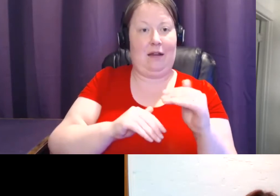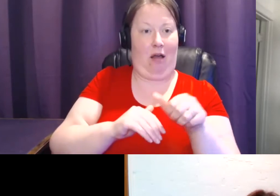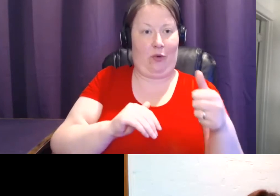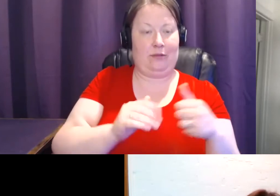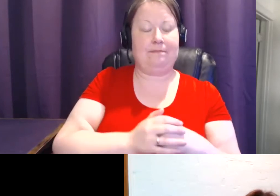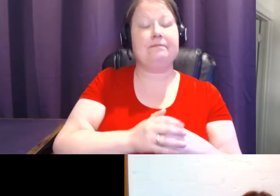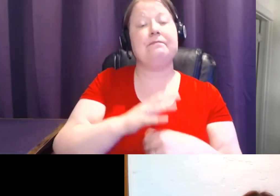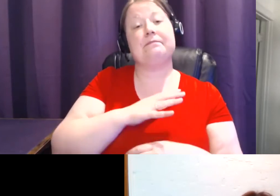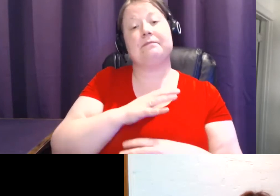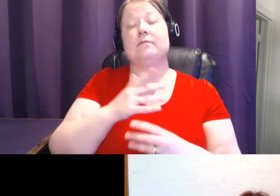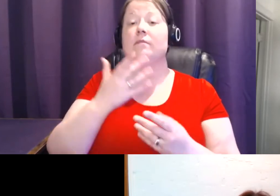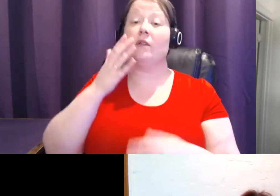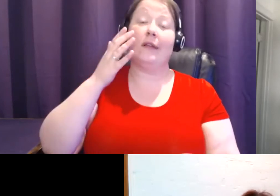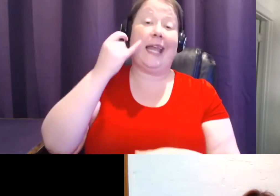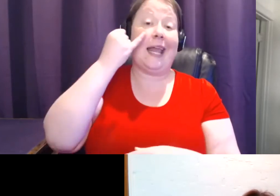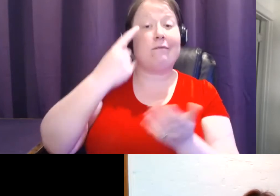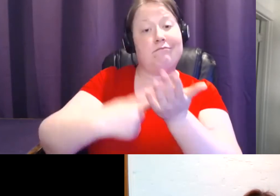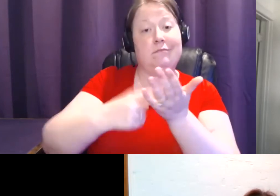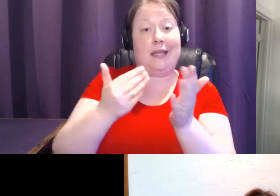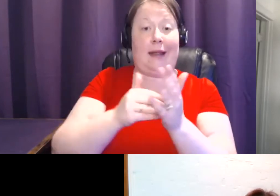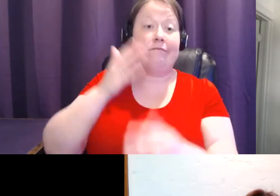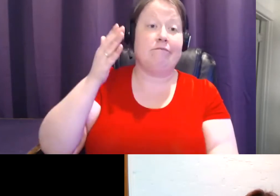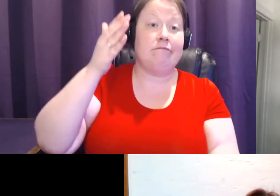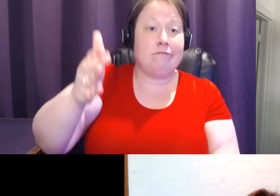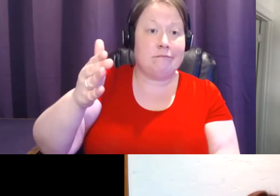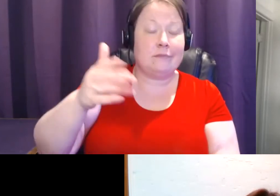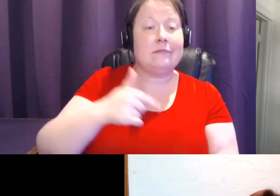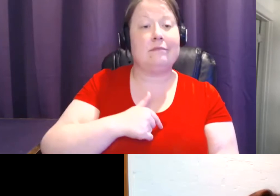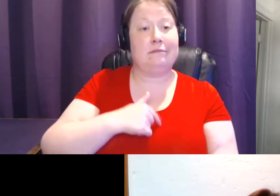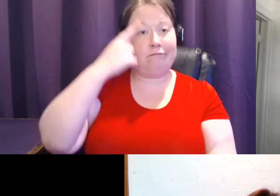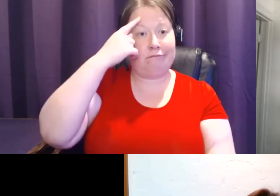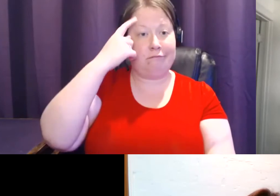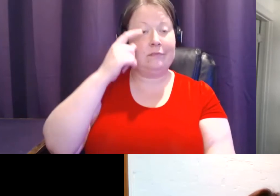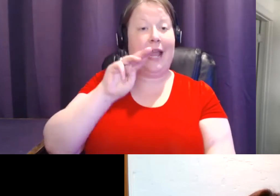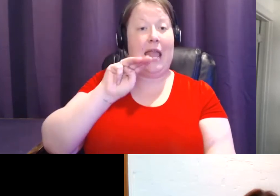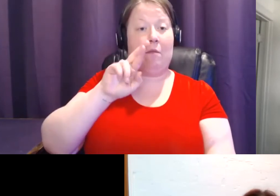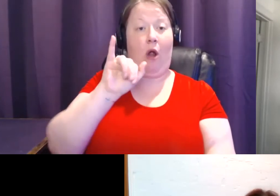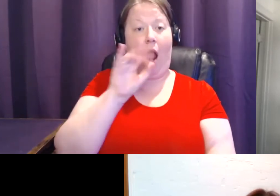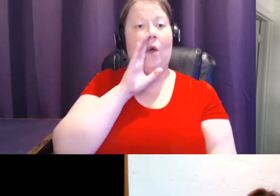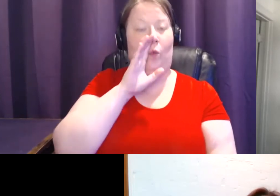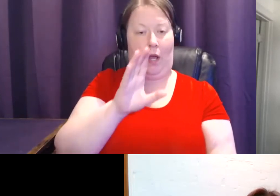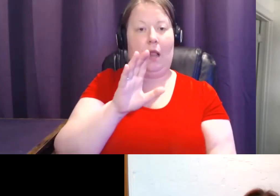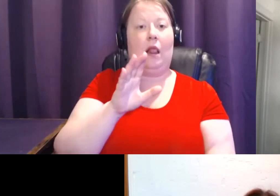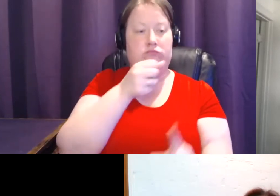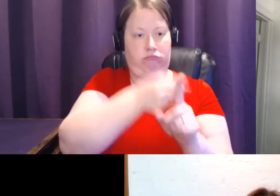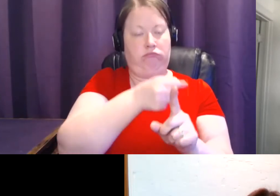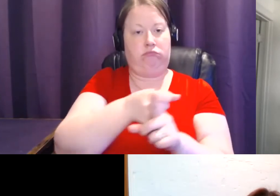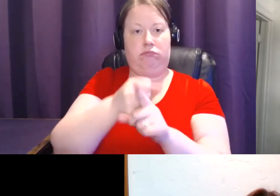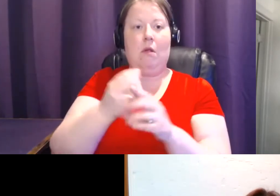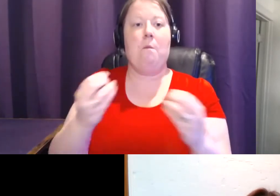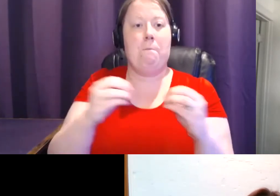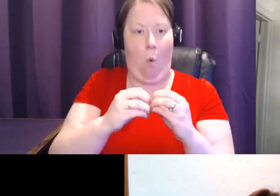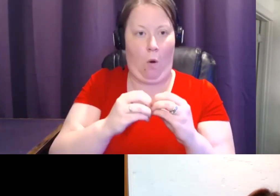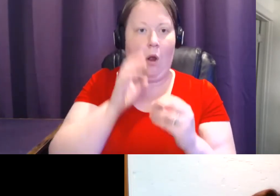have this discussion in a number of years, MRI will likely be having an increasing impact and more frequently